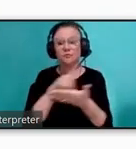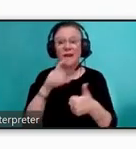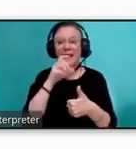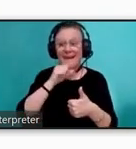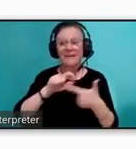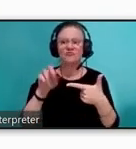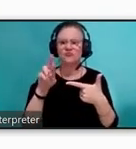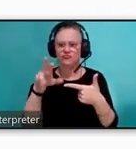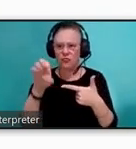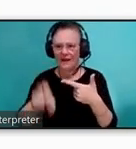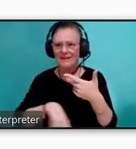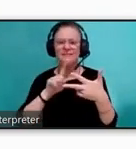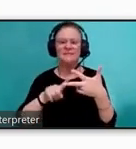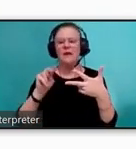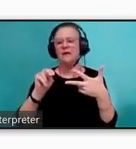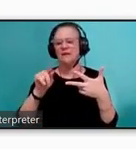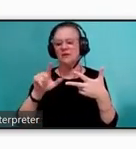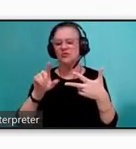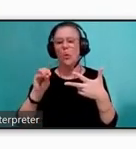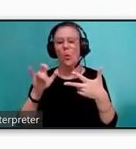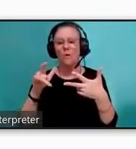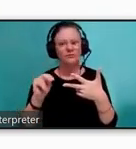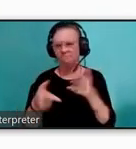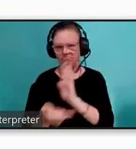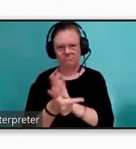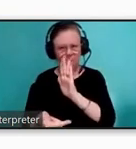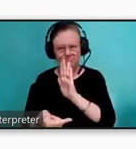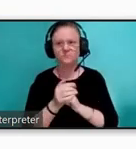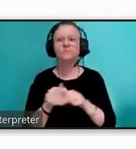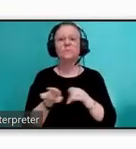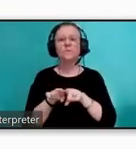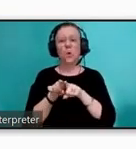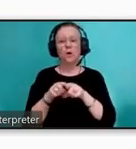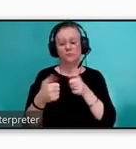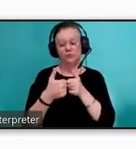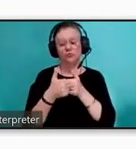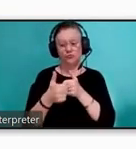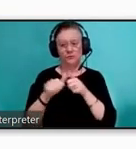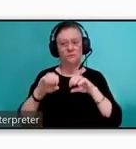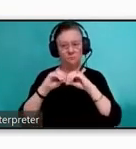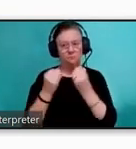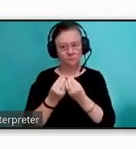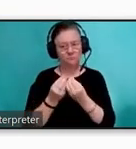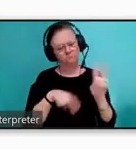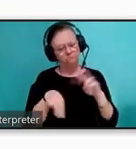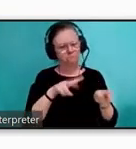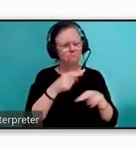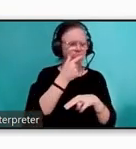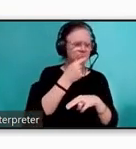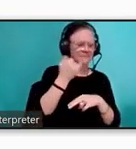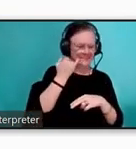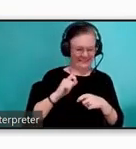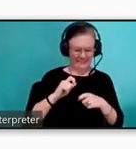race, or national origin. It also requires transit agencies to analyze the potential effects